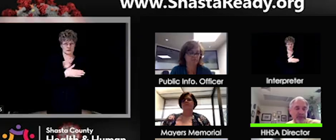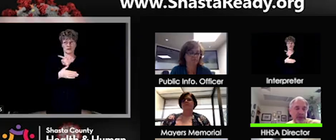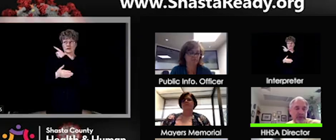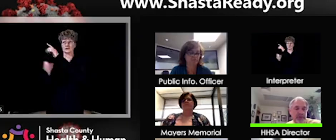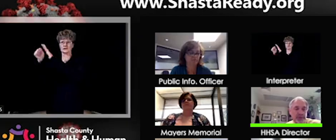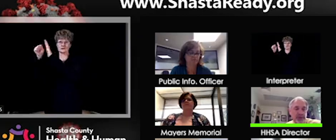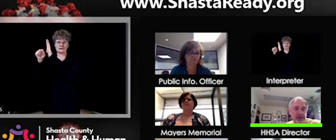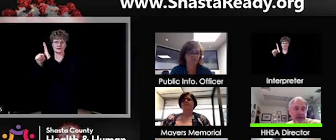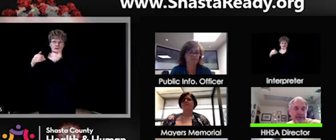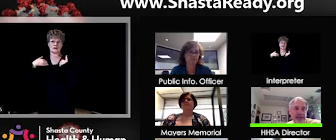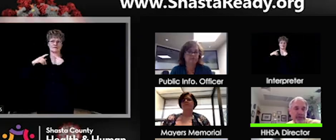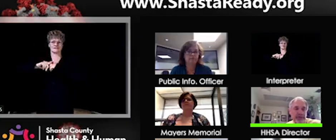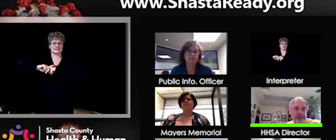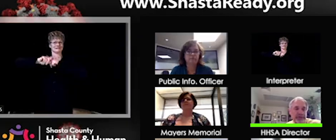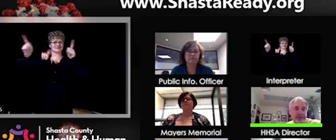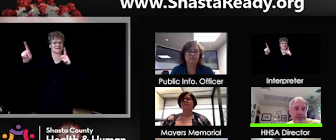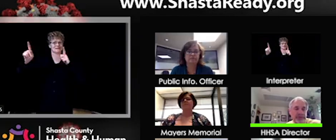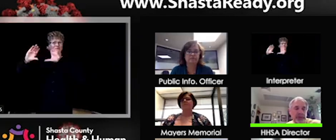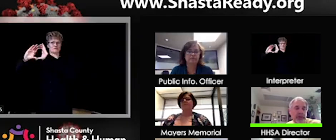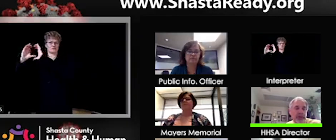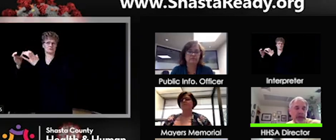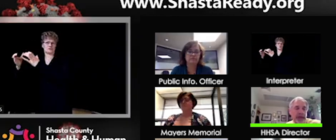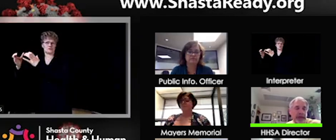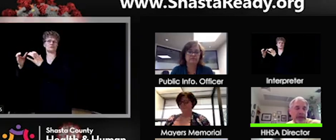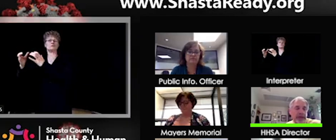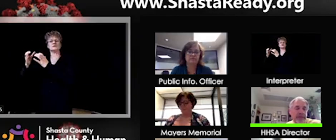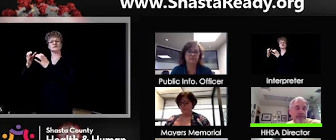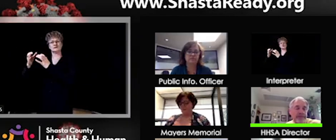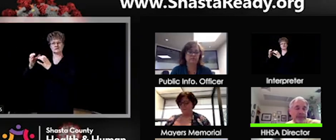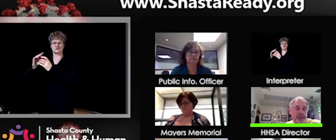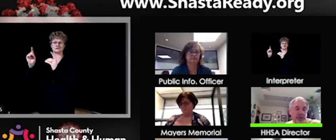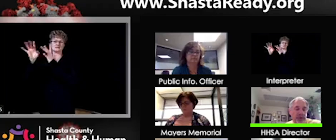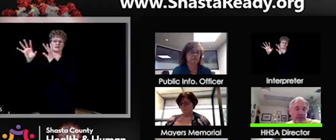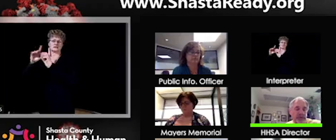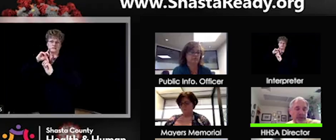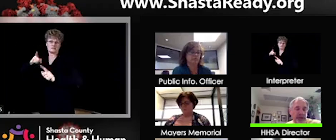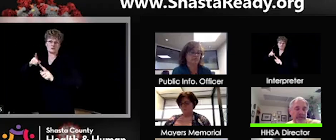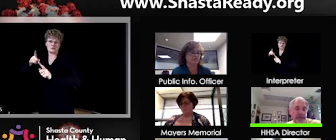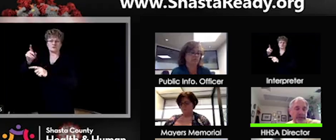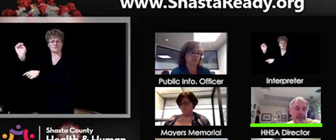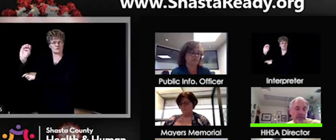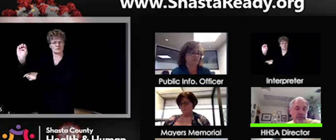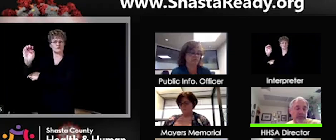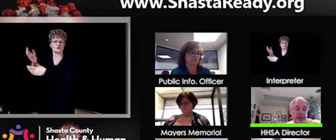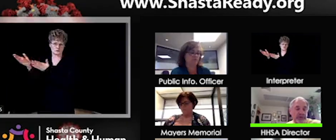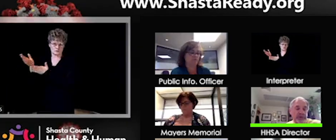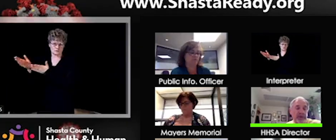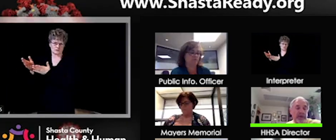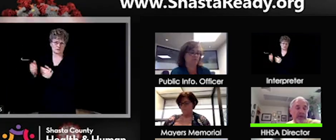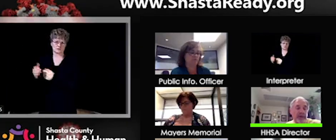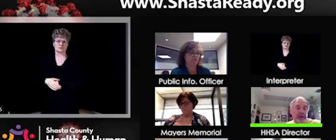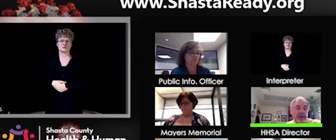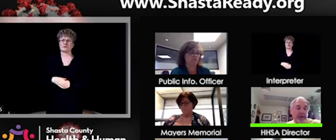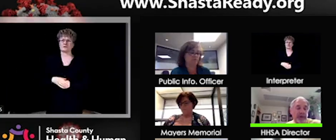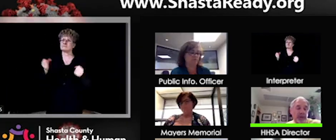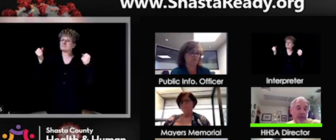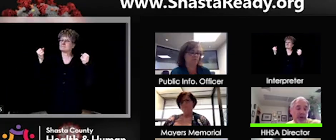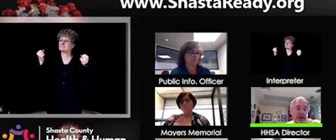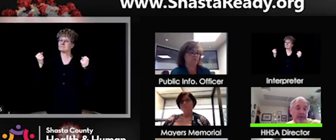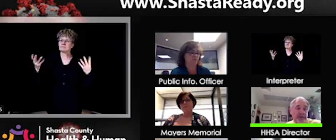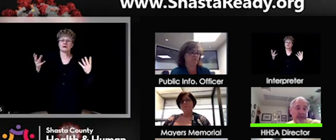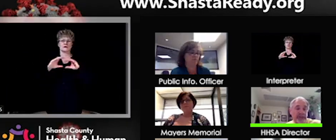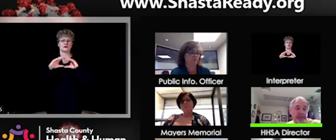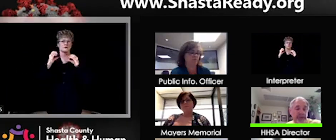disaster response through the Office of Emergency Services. And, um, so there's a lot of things, a lot of moving parts, but